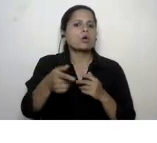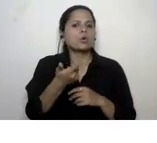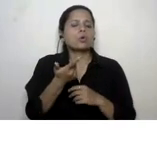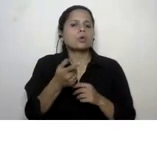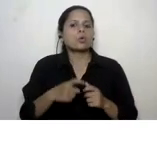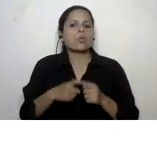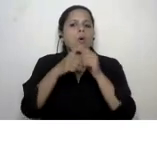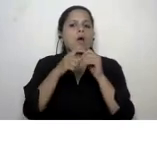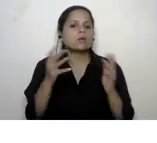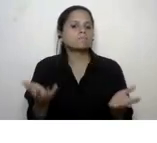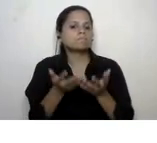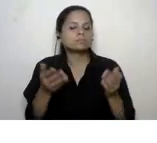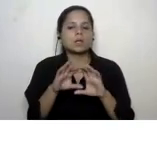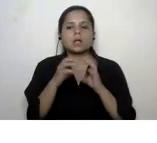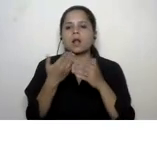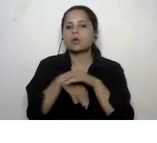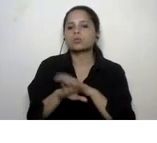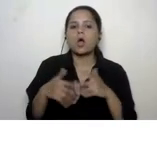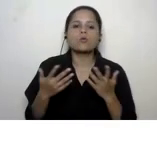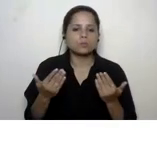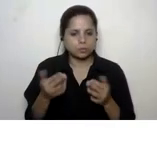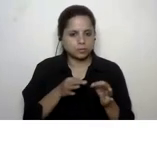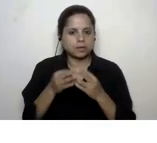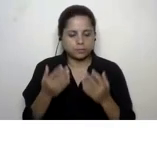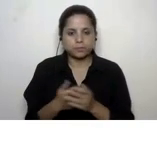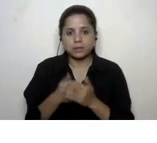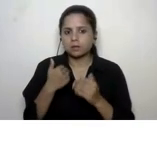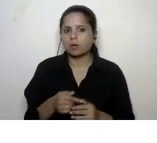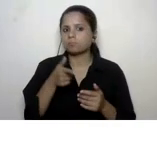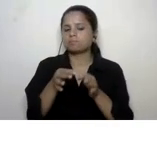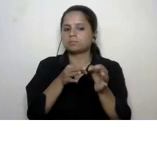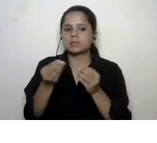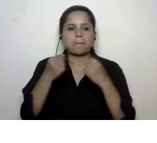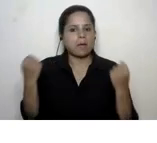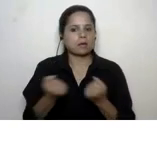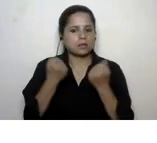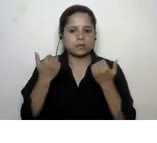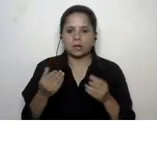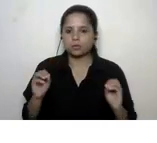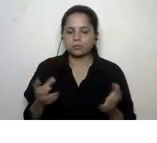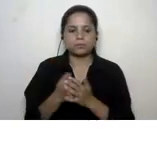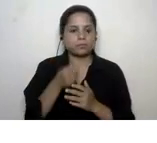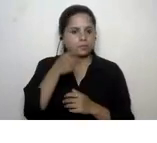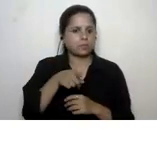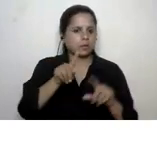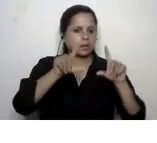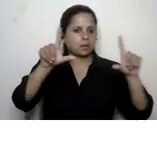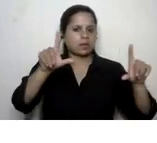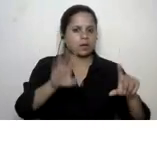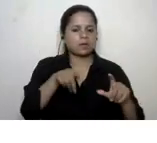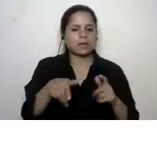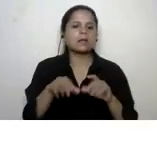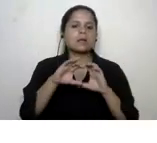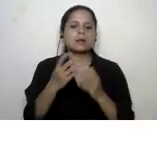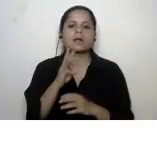uh in the classroom so let's jump into some activities now here is a clip from a standard three